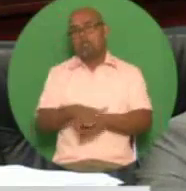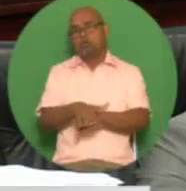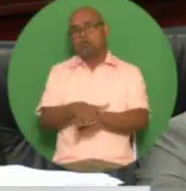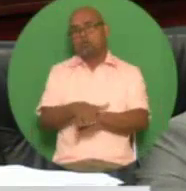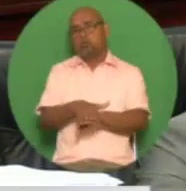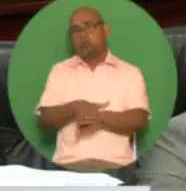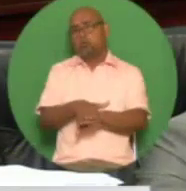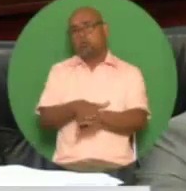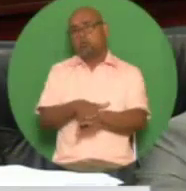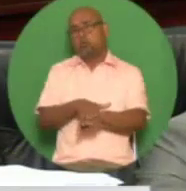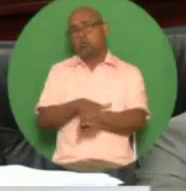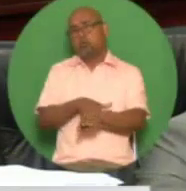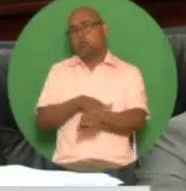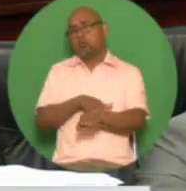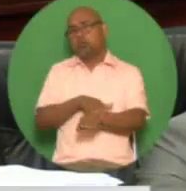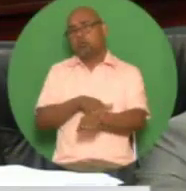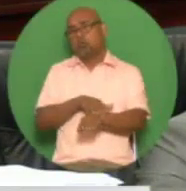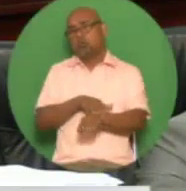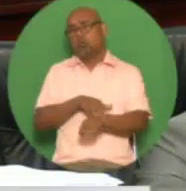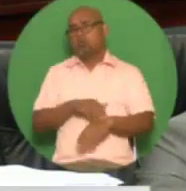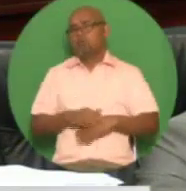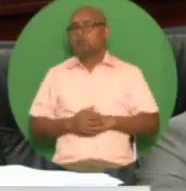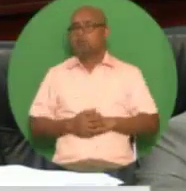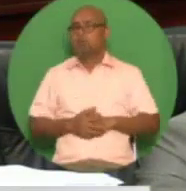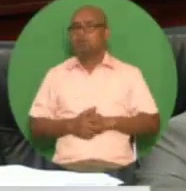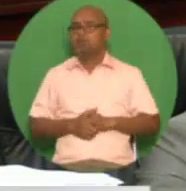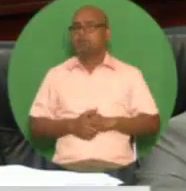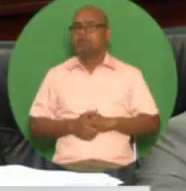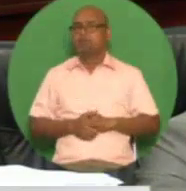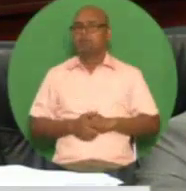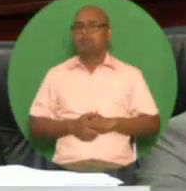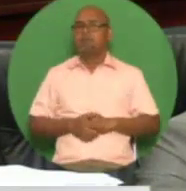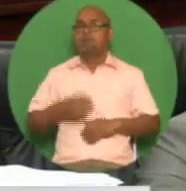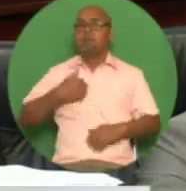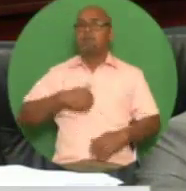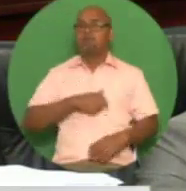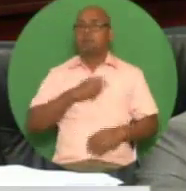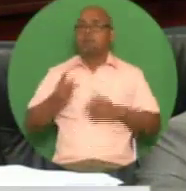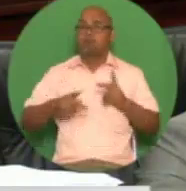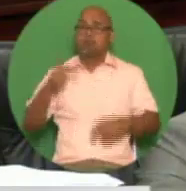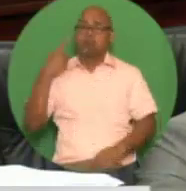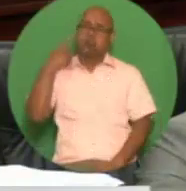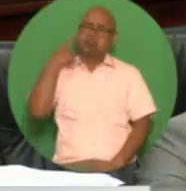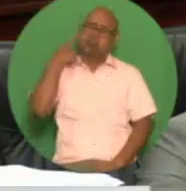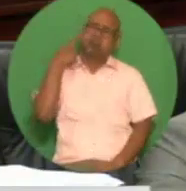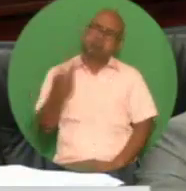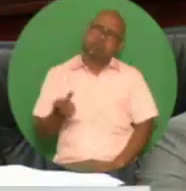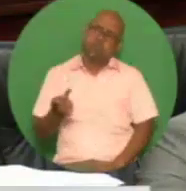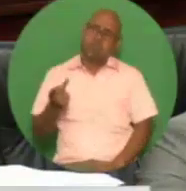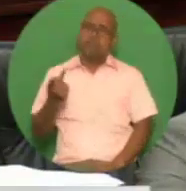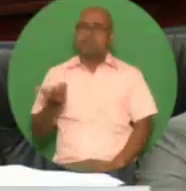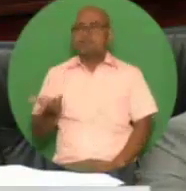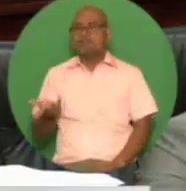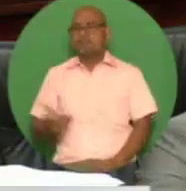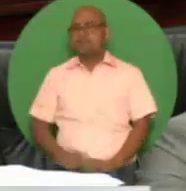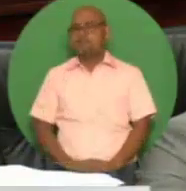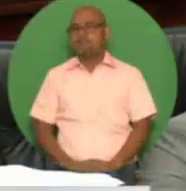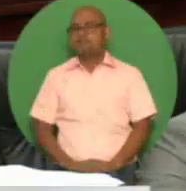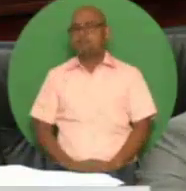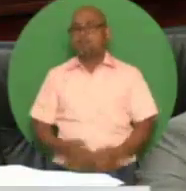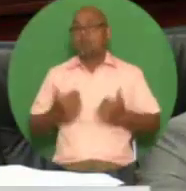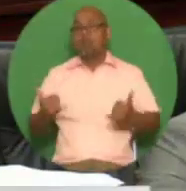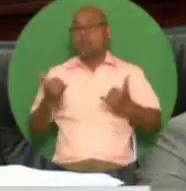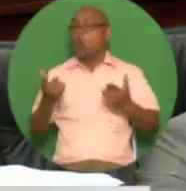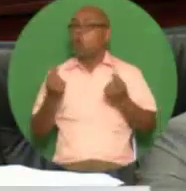complete deregulation of fuel prices in order to ease the burden on taxpayers at this stage